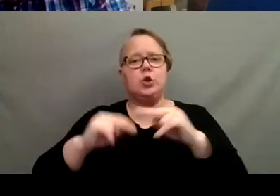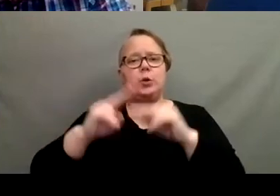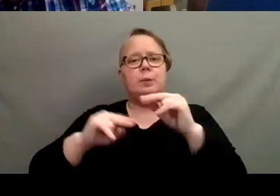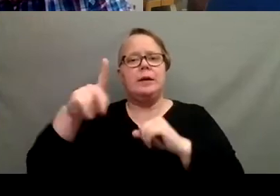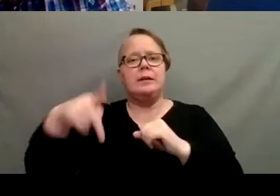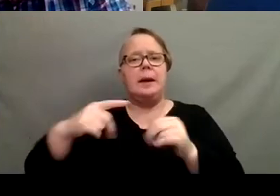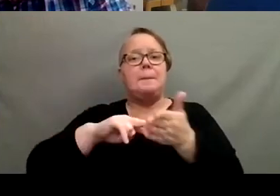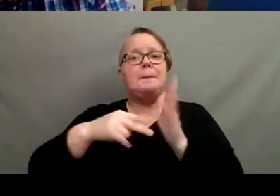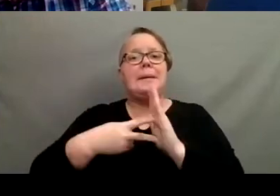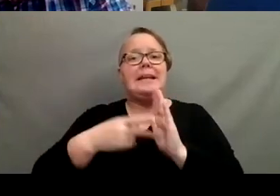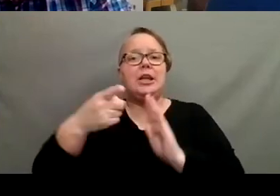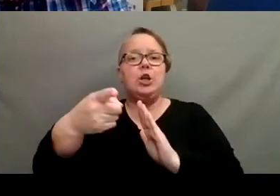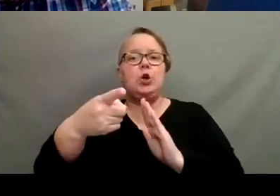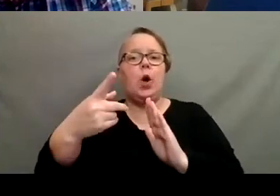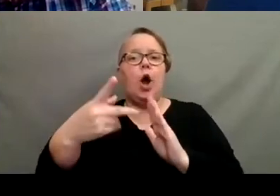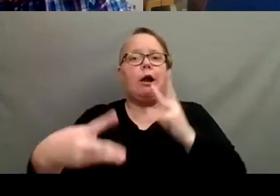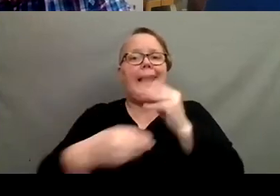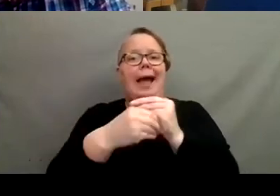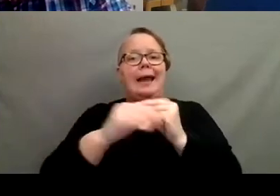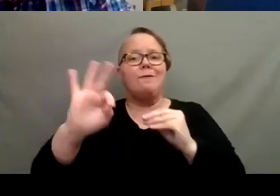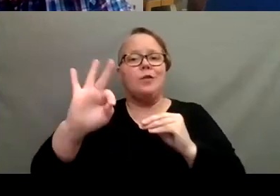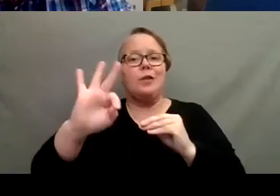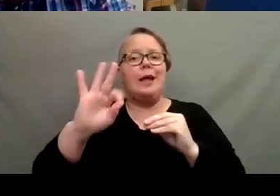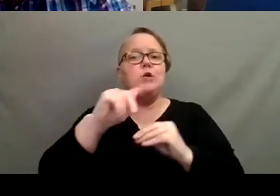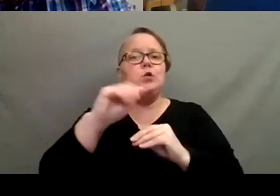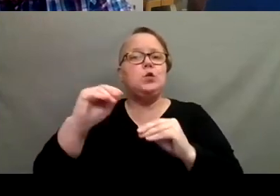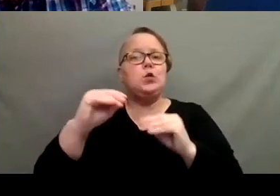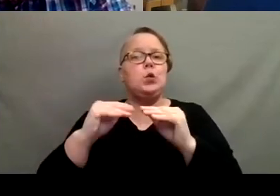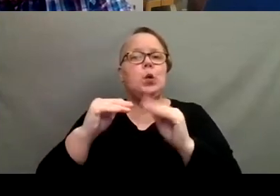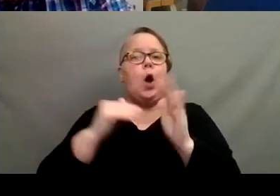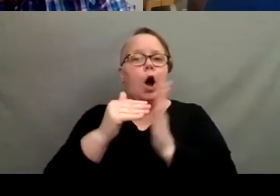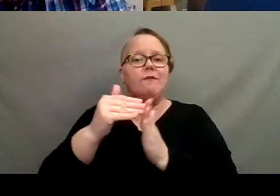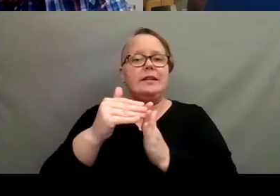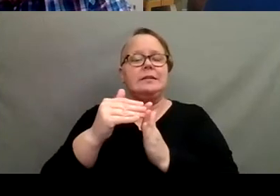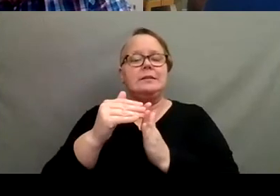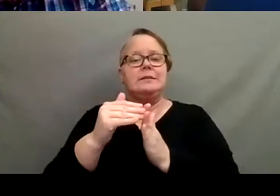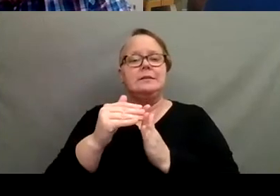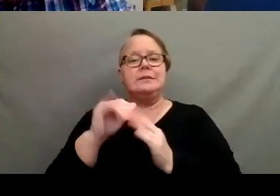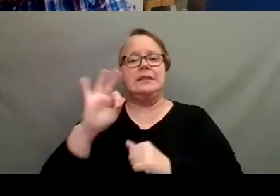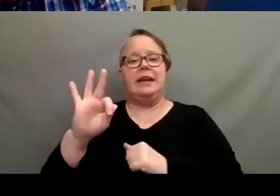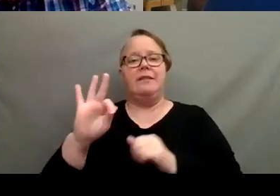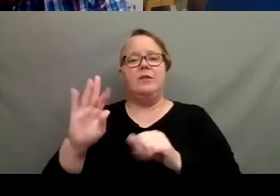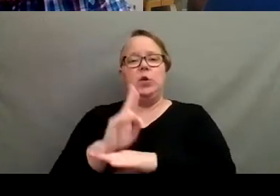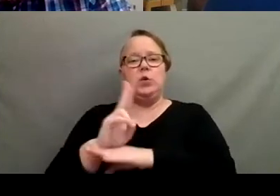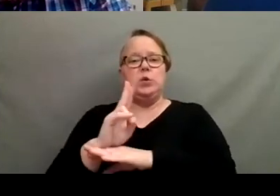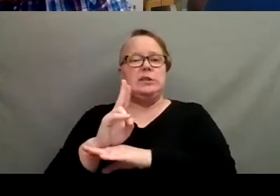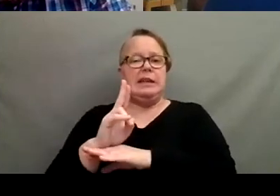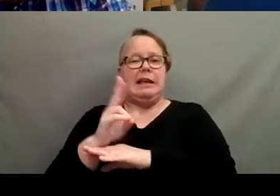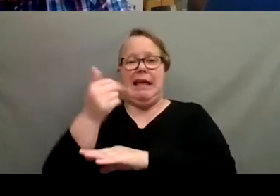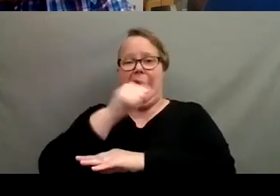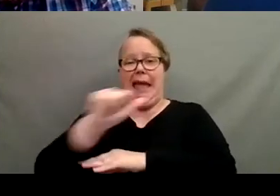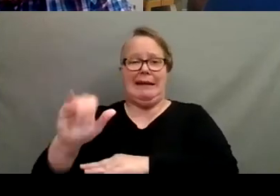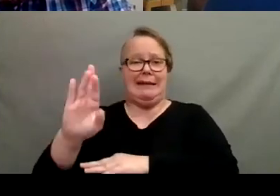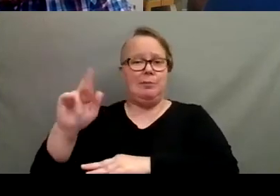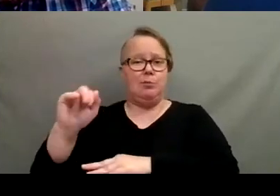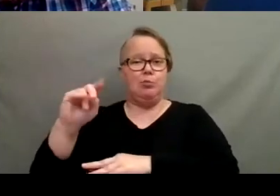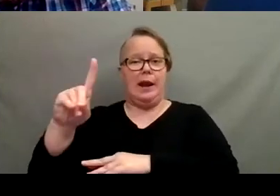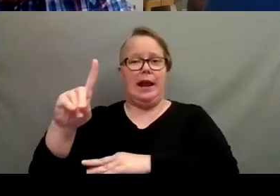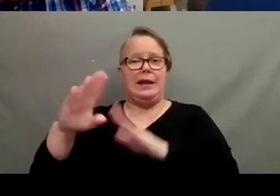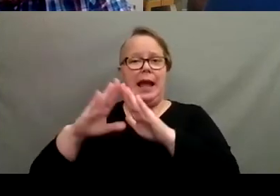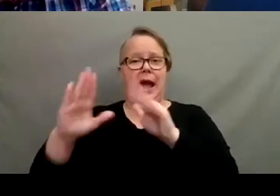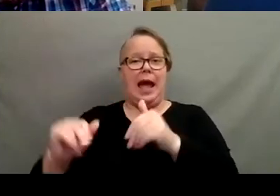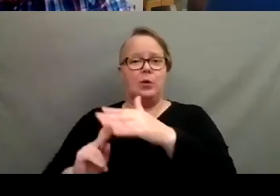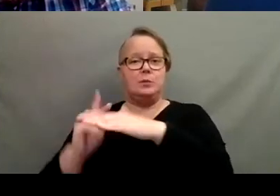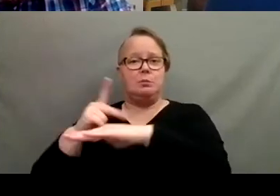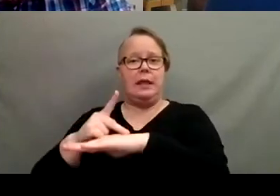bit too often. So whether you're using any type of houseplant fertilizer, any of the brands, you want to always kind of